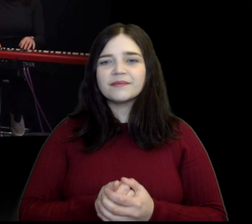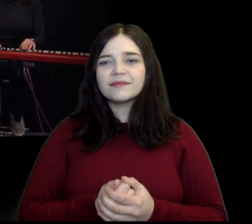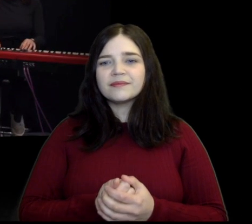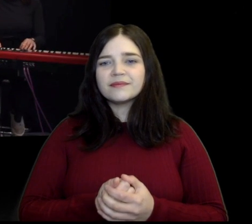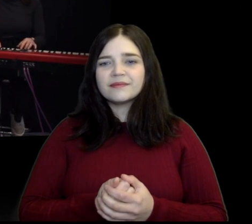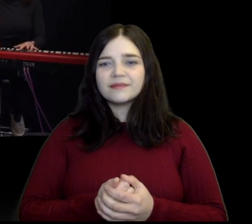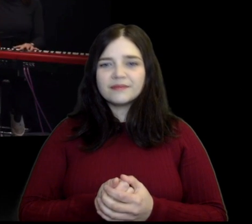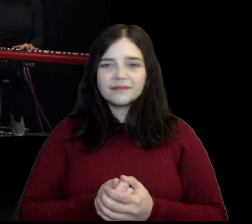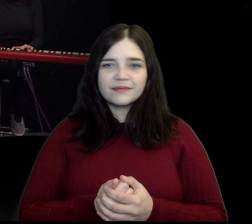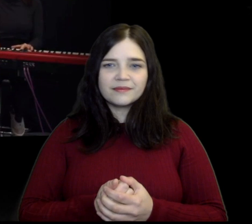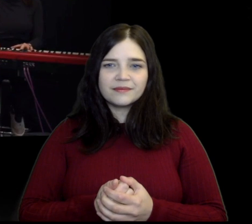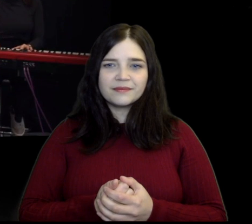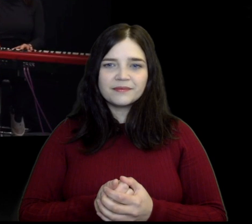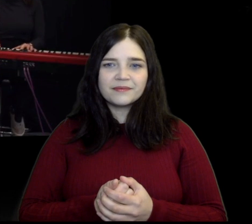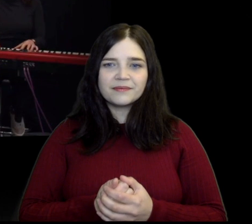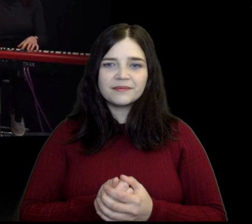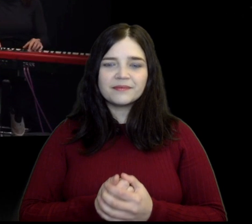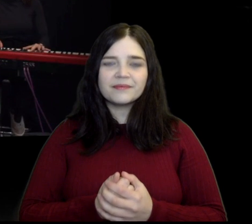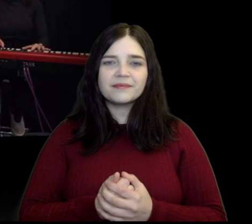done